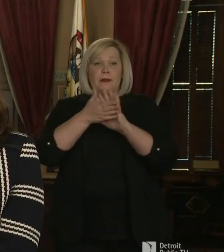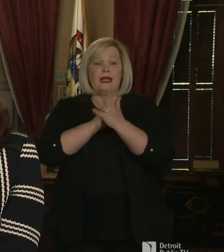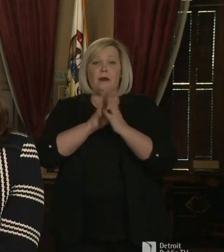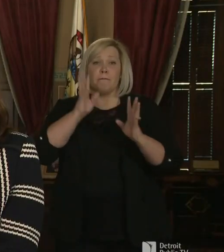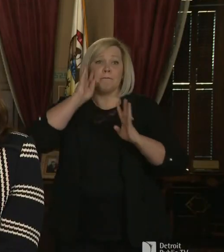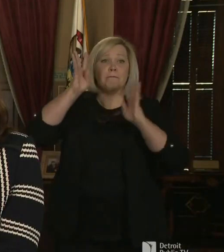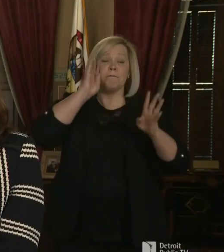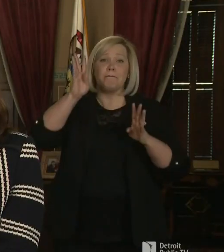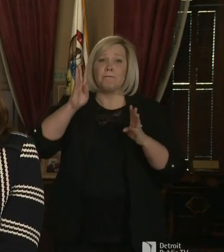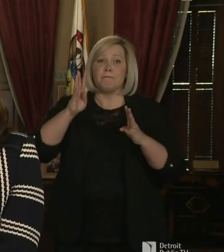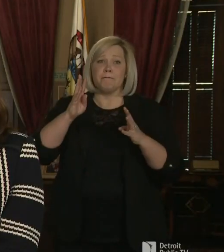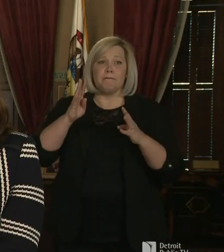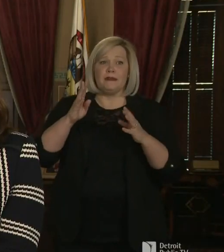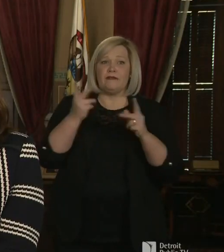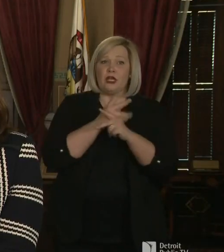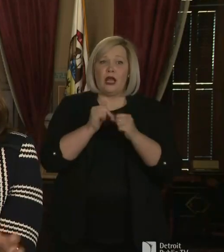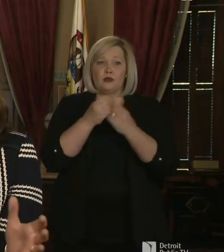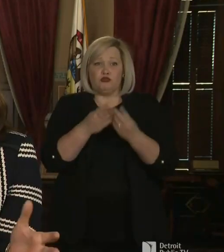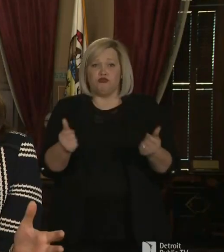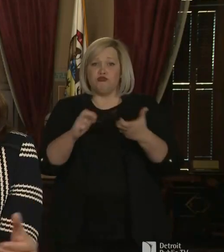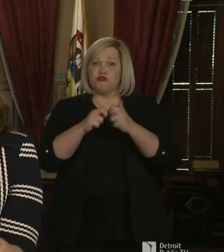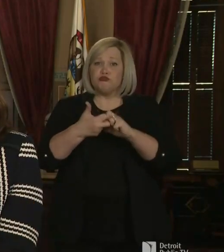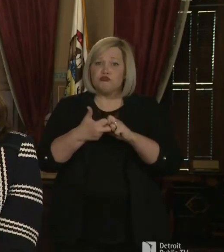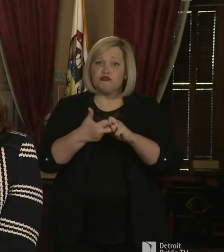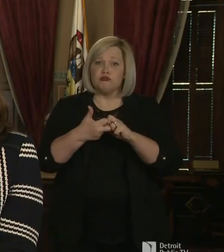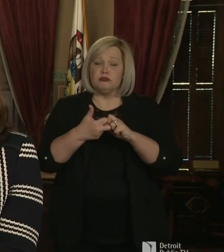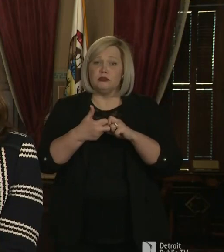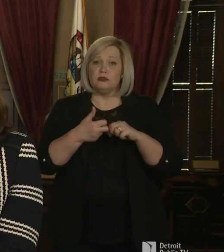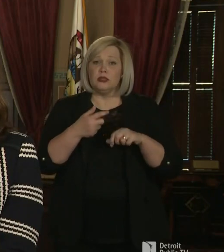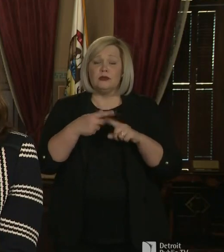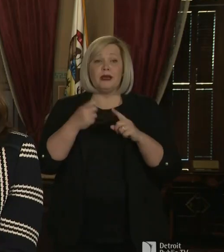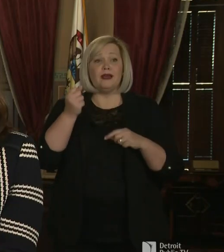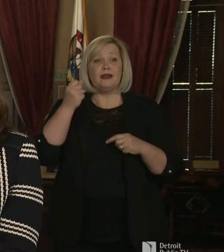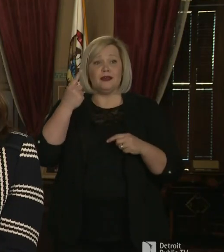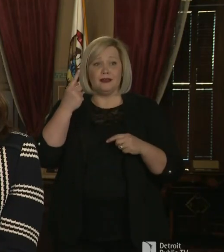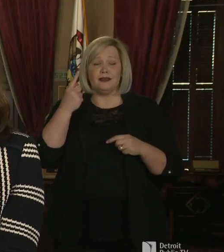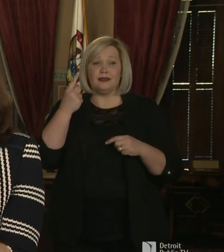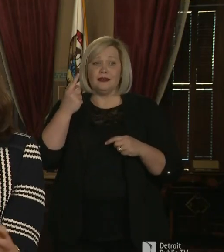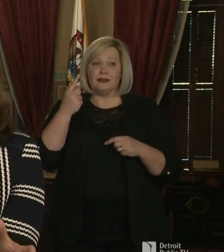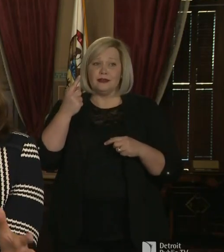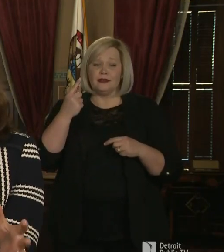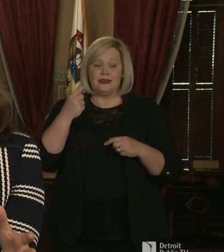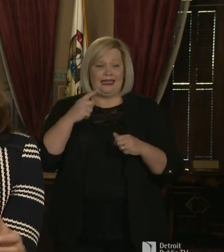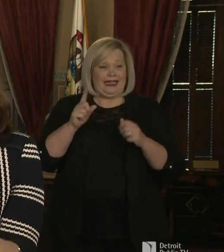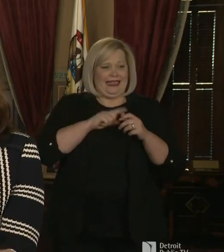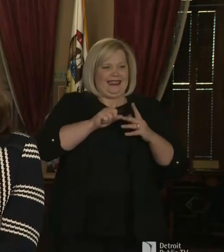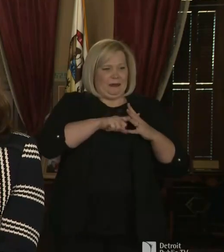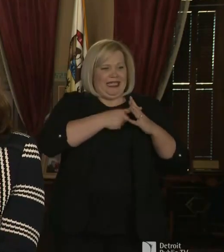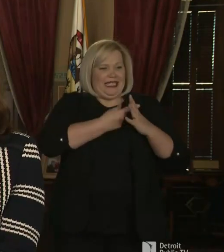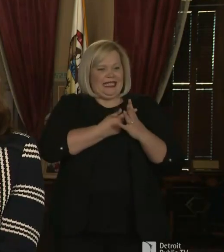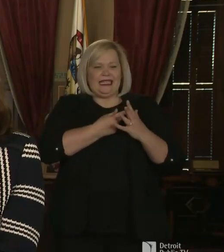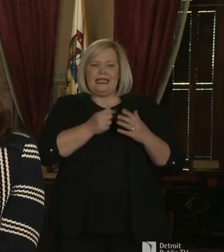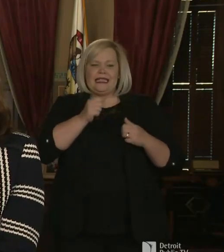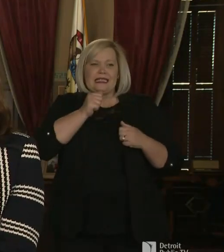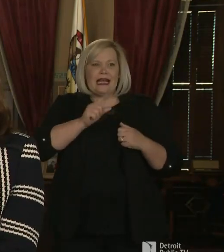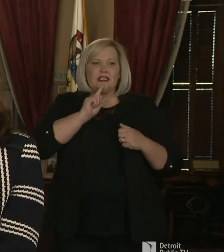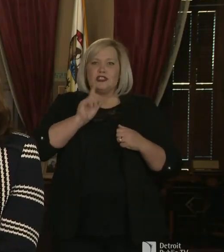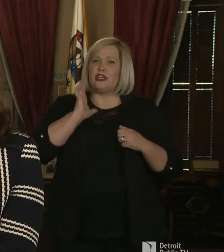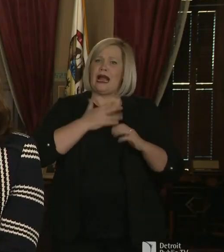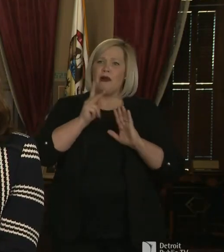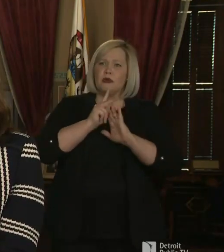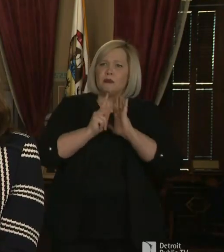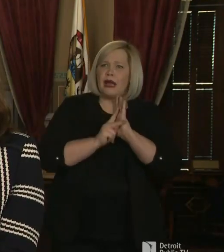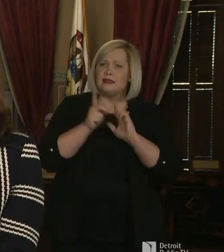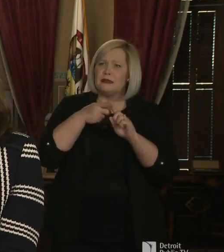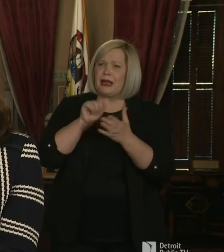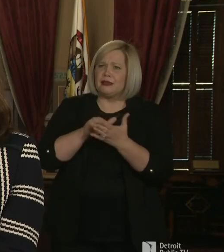Uh, we recognize though that this, this drug, and I think this is where there was some initial question about what our policy was going